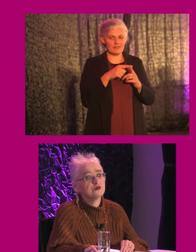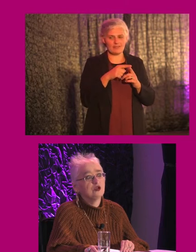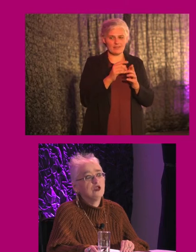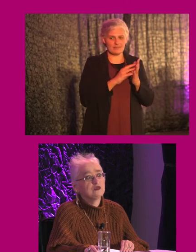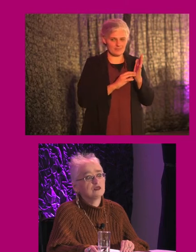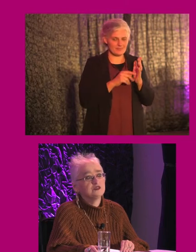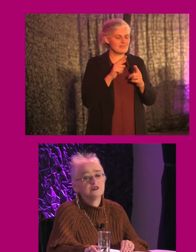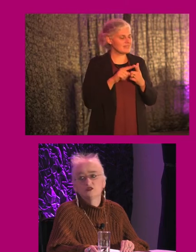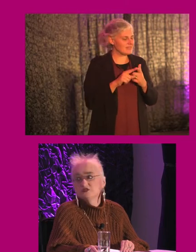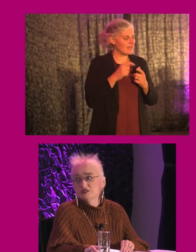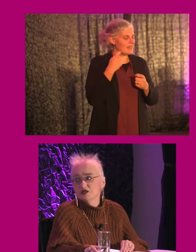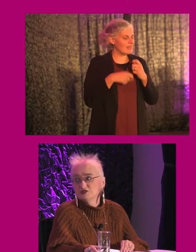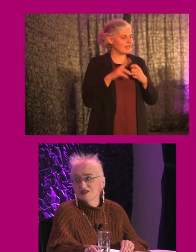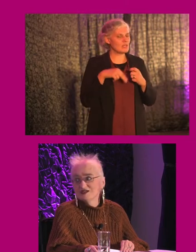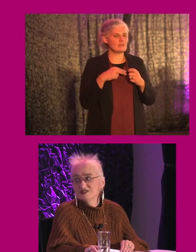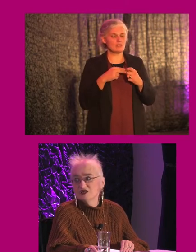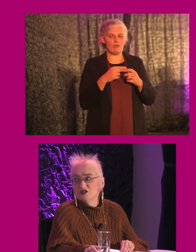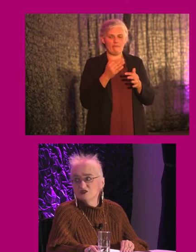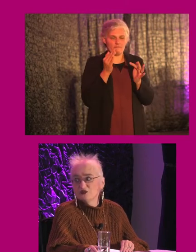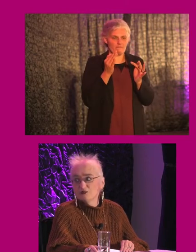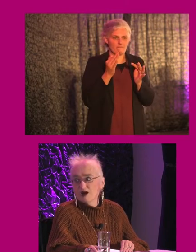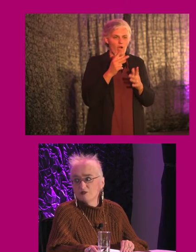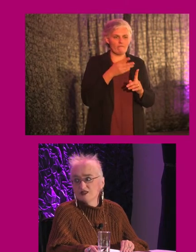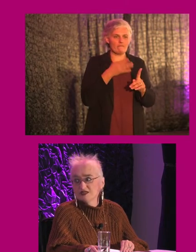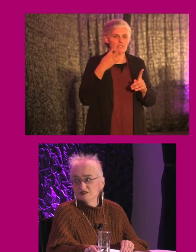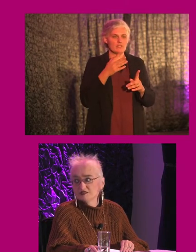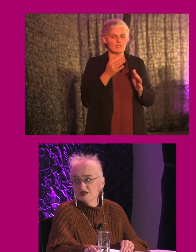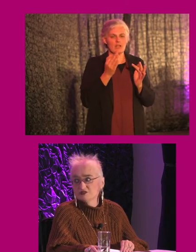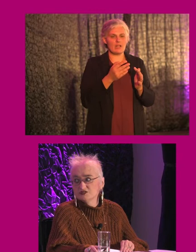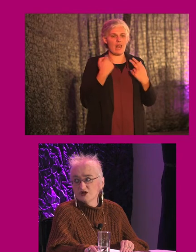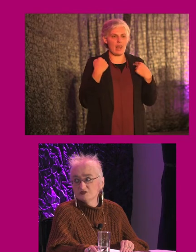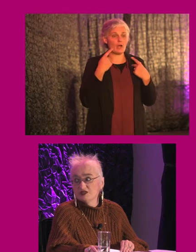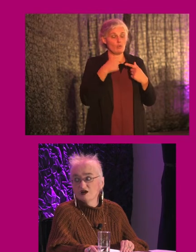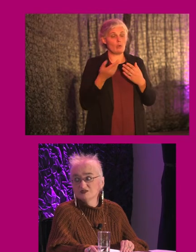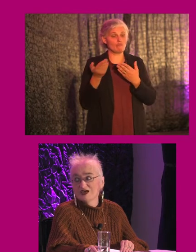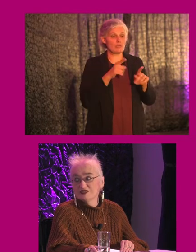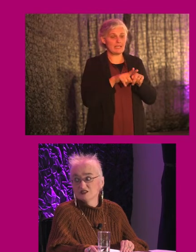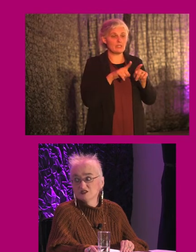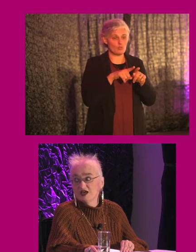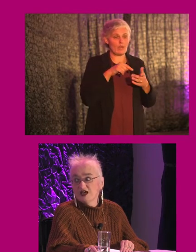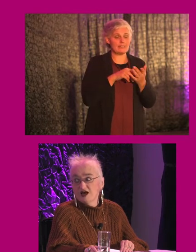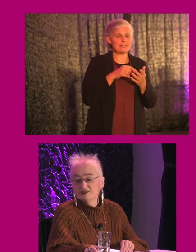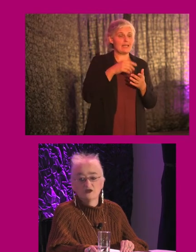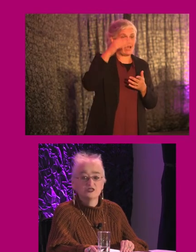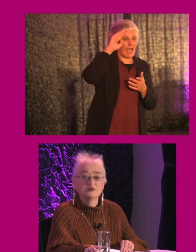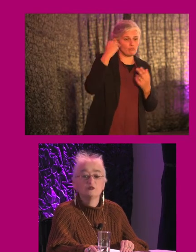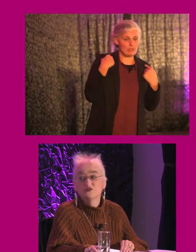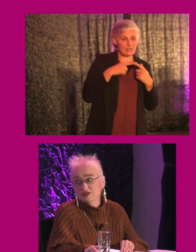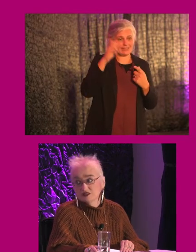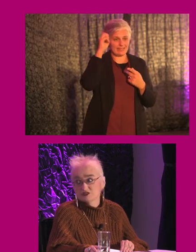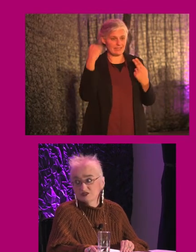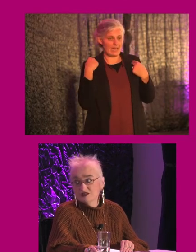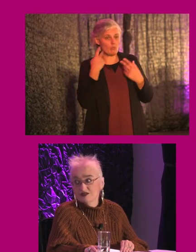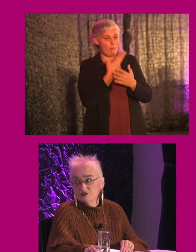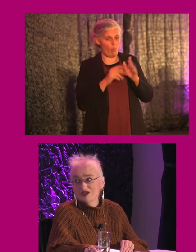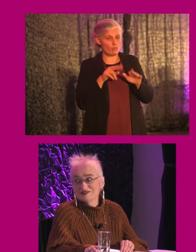also got to consider the official languages act. So our braille and tactile signage also has to be in Irish and English, and the Irish has to be above the